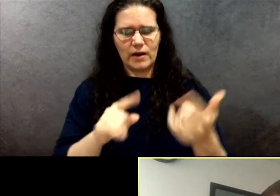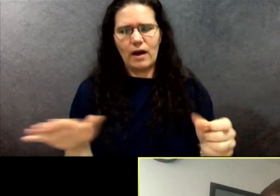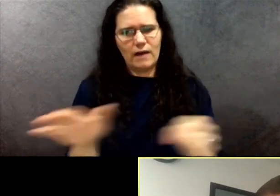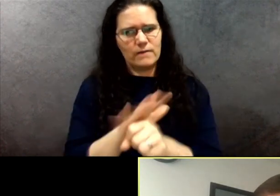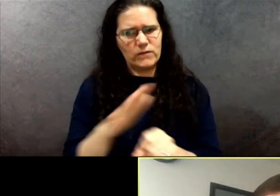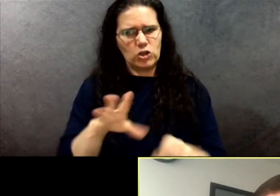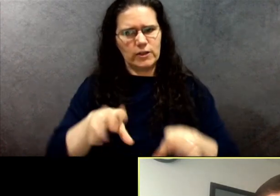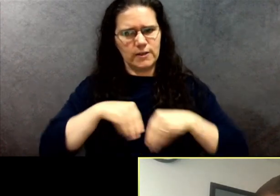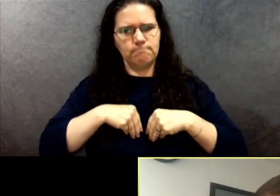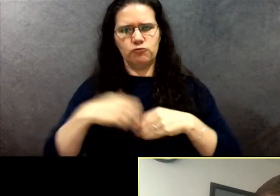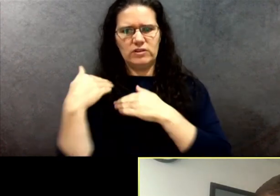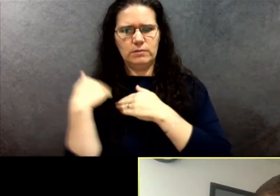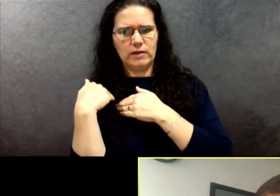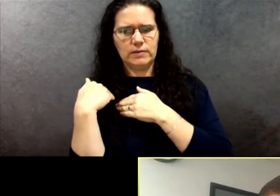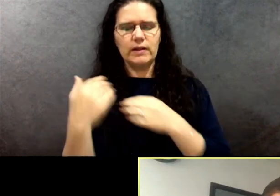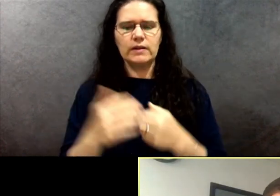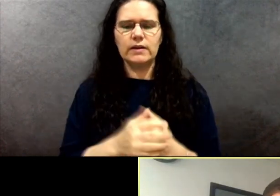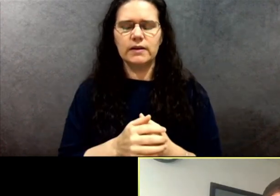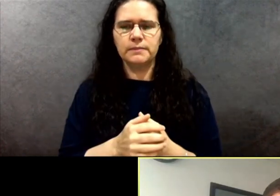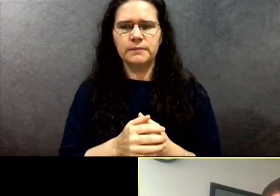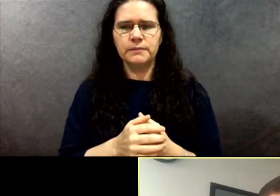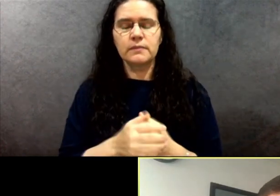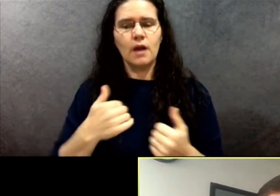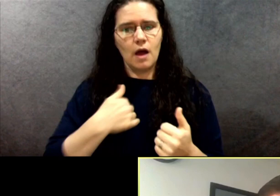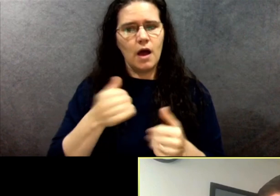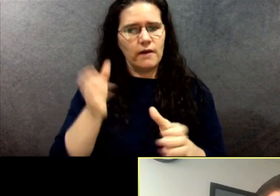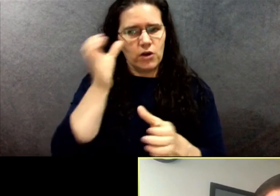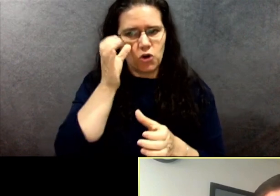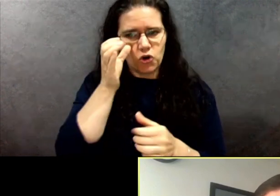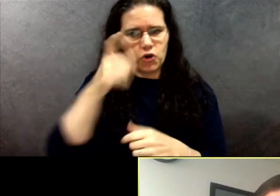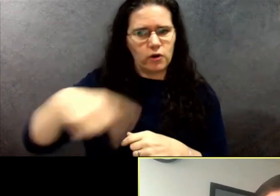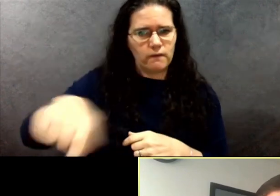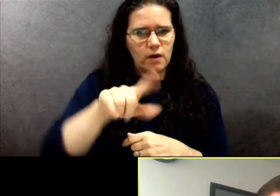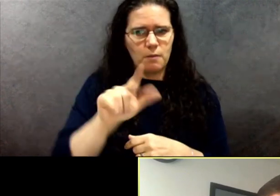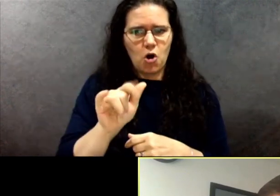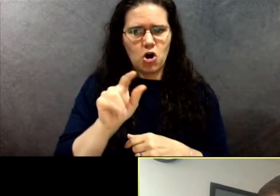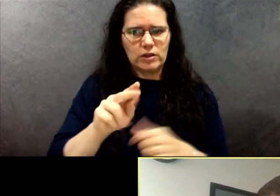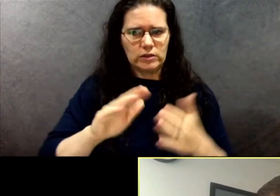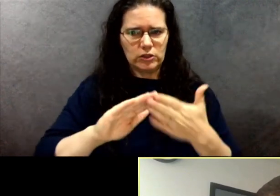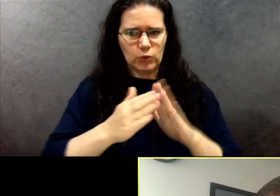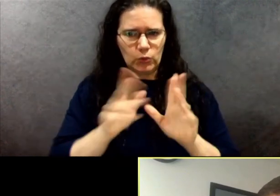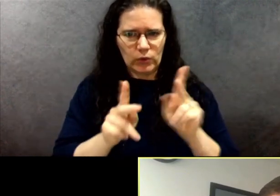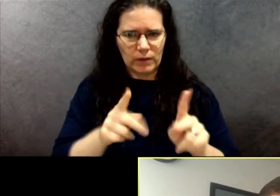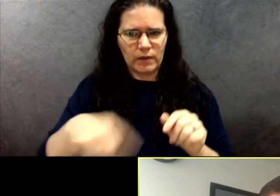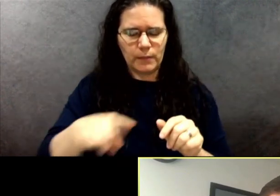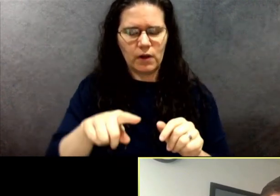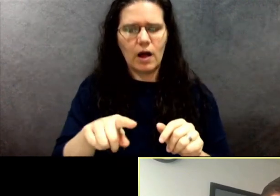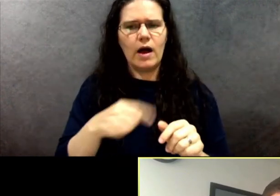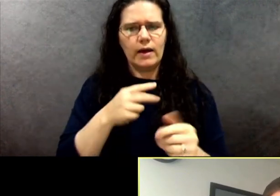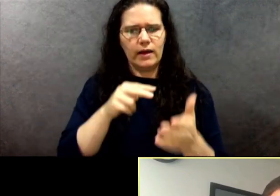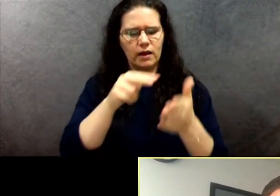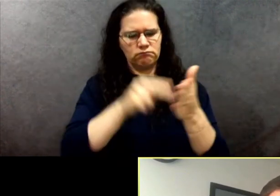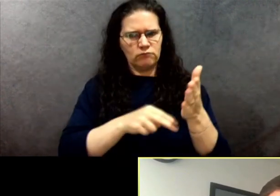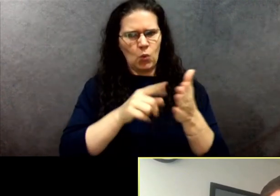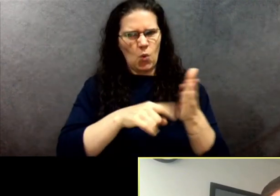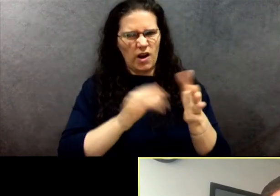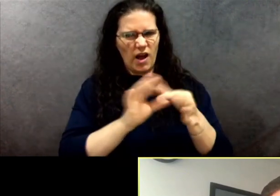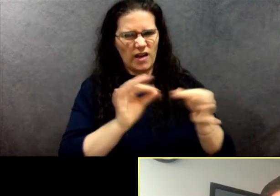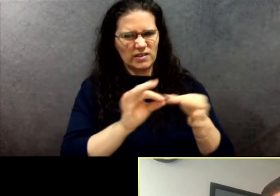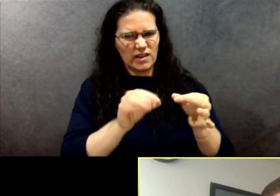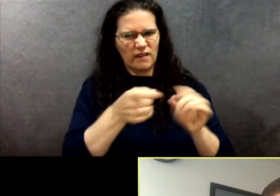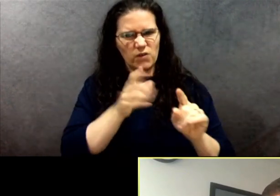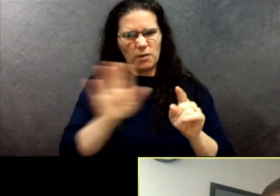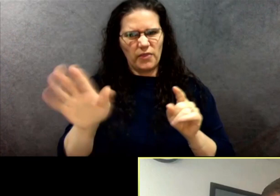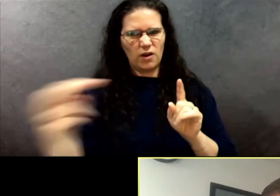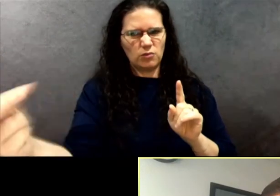After hearing from the Arlington community members, I am able to look at what I wrote through the eyes of others and realize now how deeply hurtful my